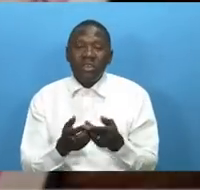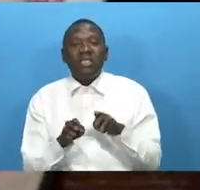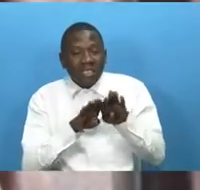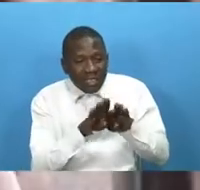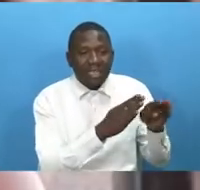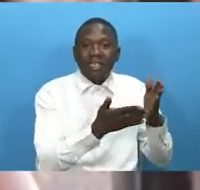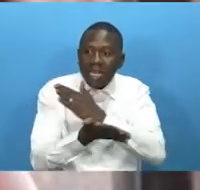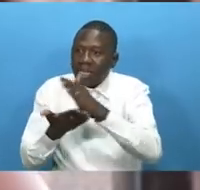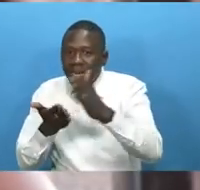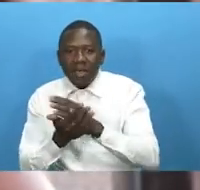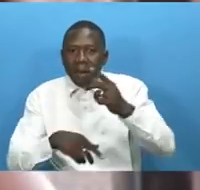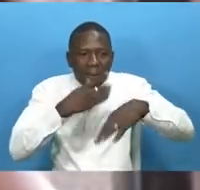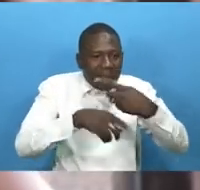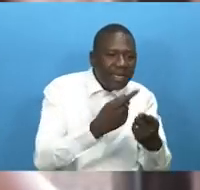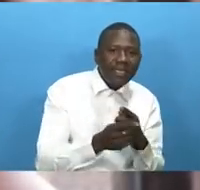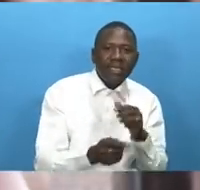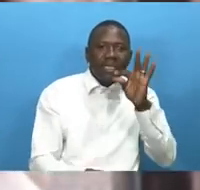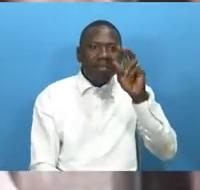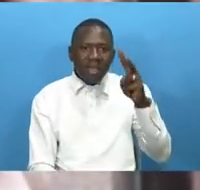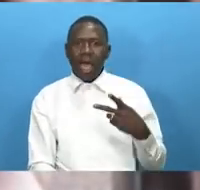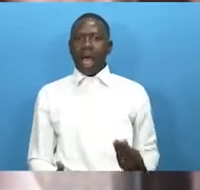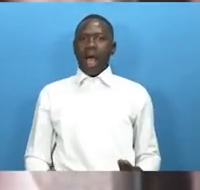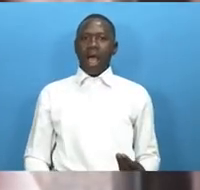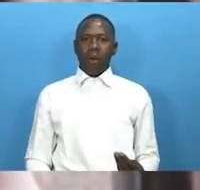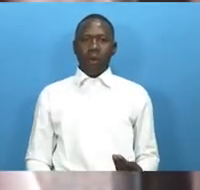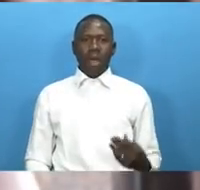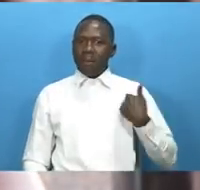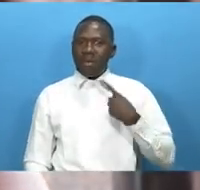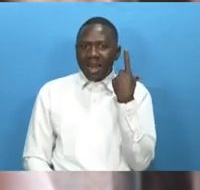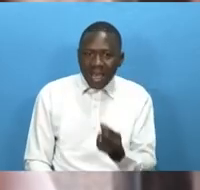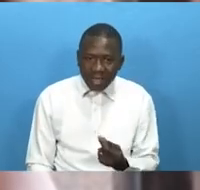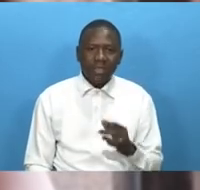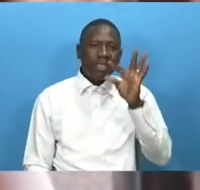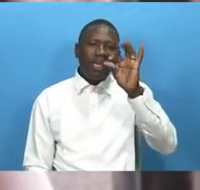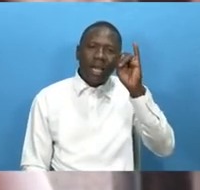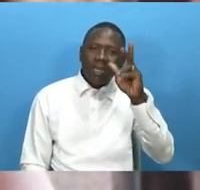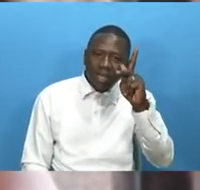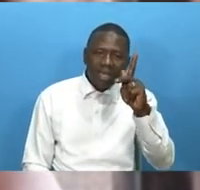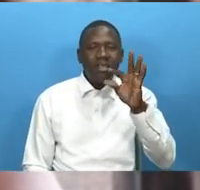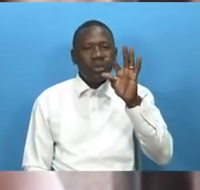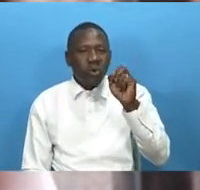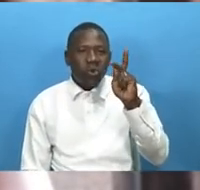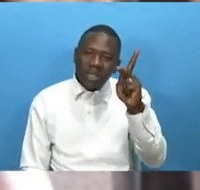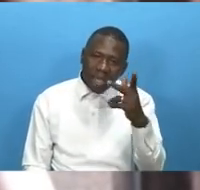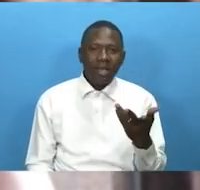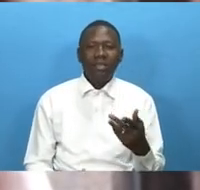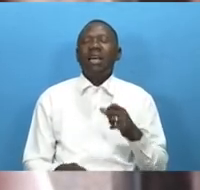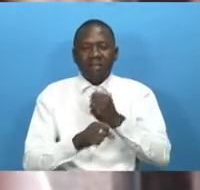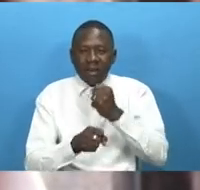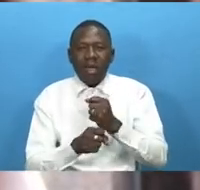the tv i was like wow like people appreciate this that i start creating more beauty